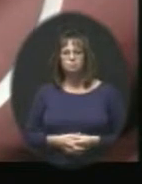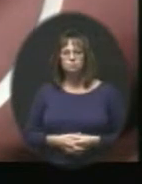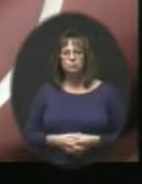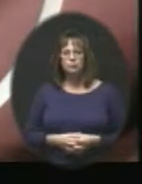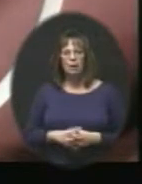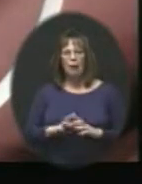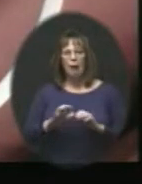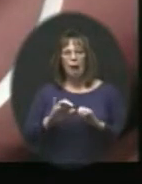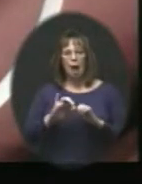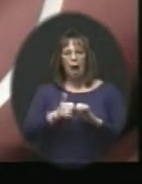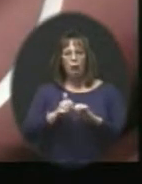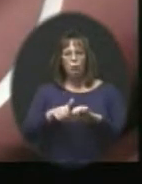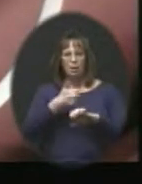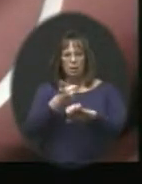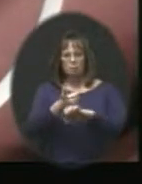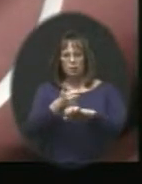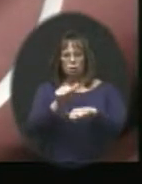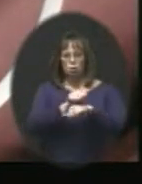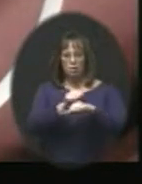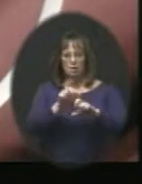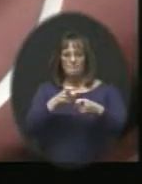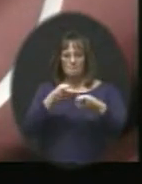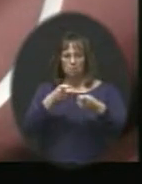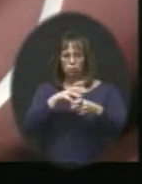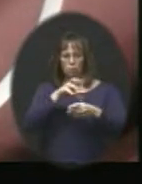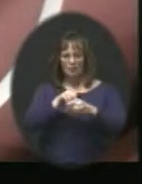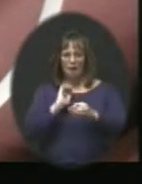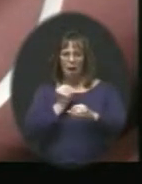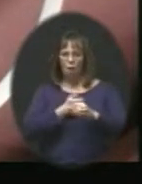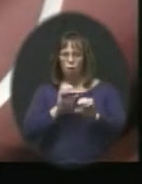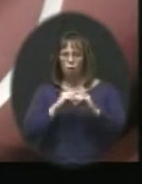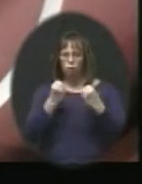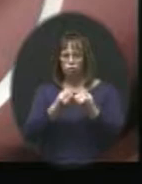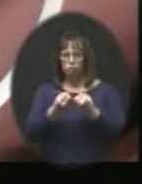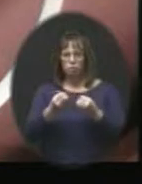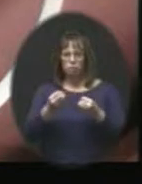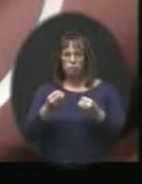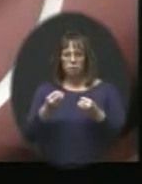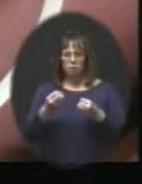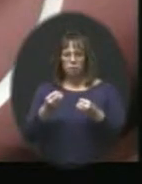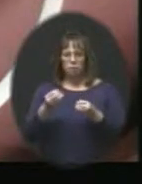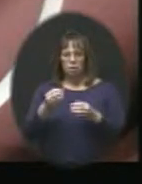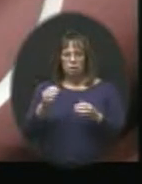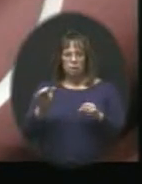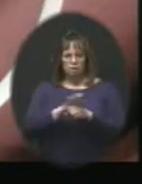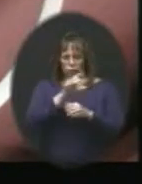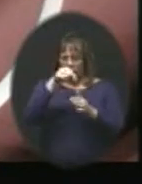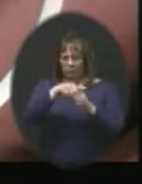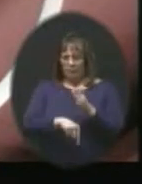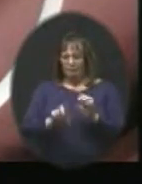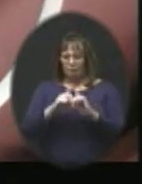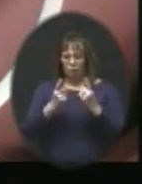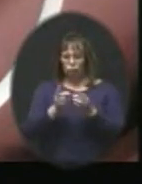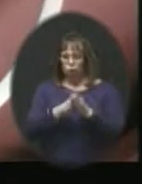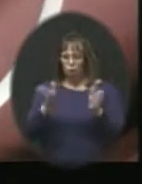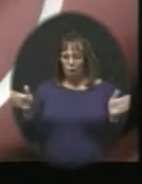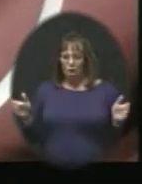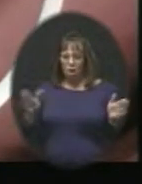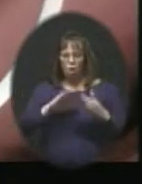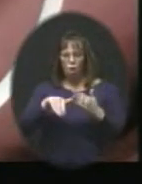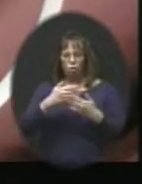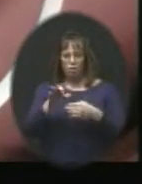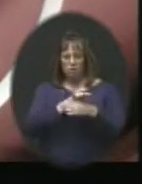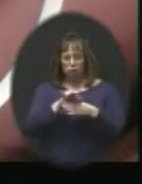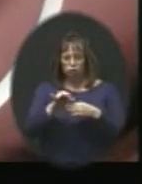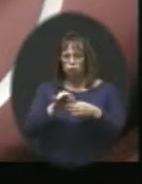The way we implement risk management in our organization is really a full breadth and depth across our district. All the functions